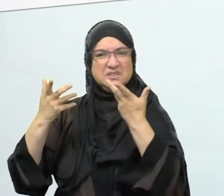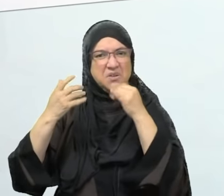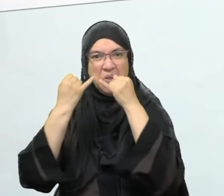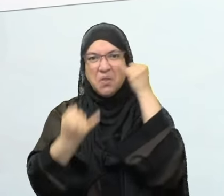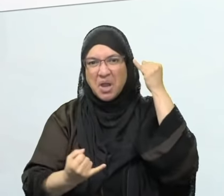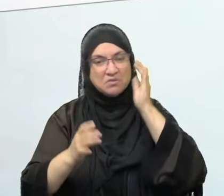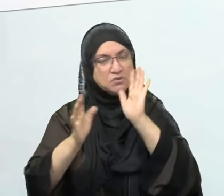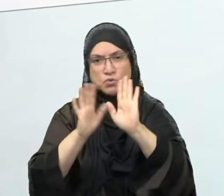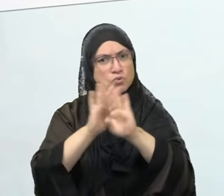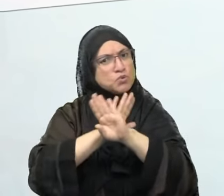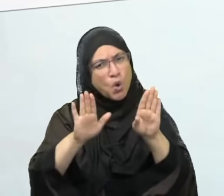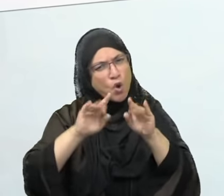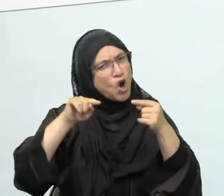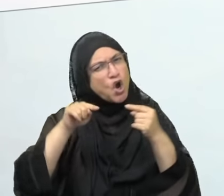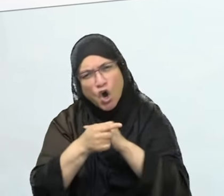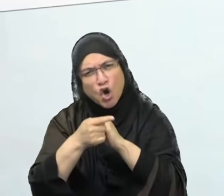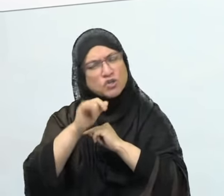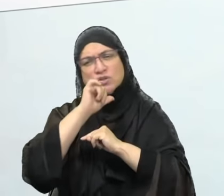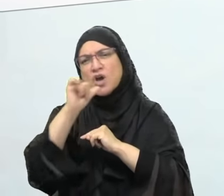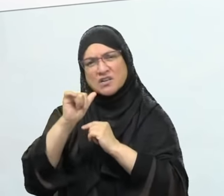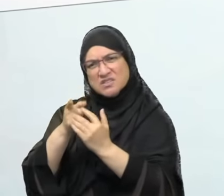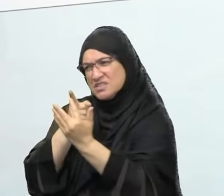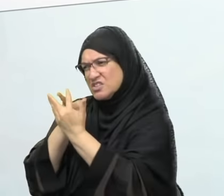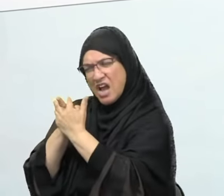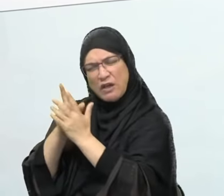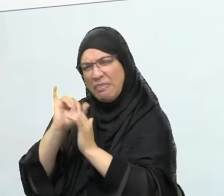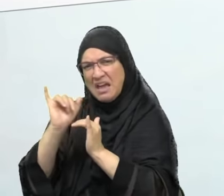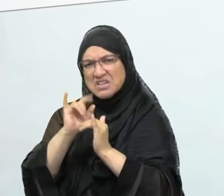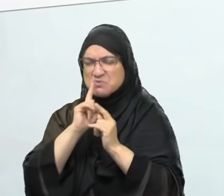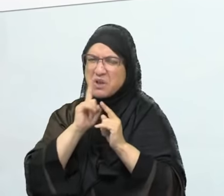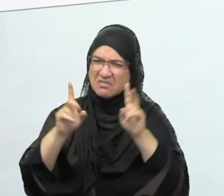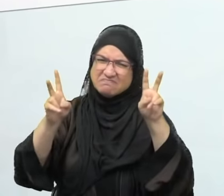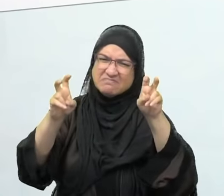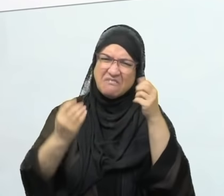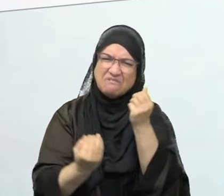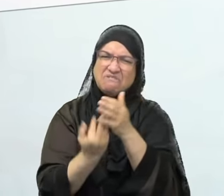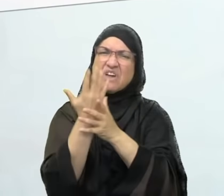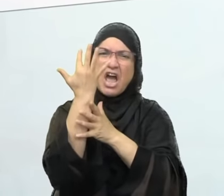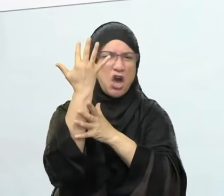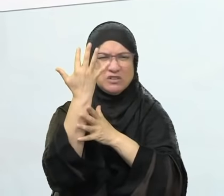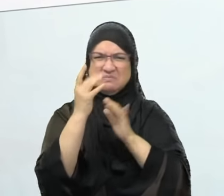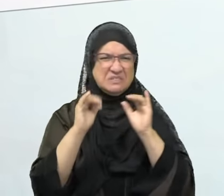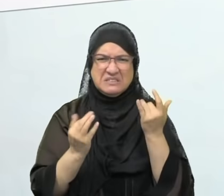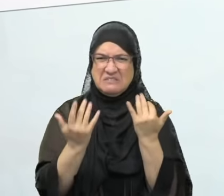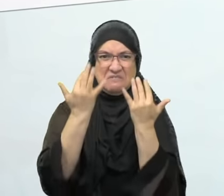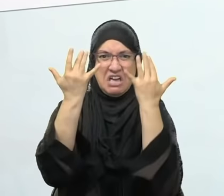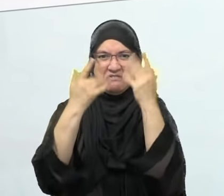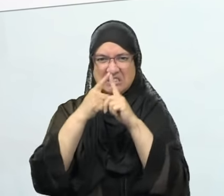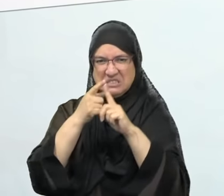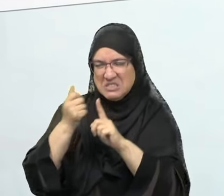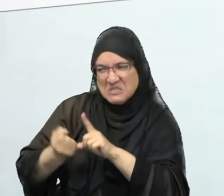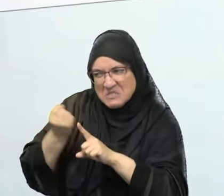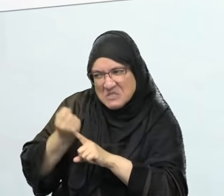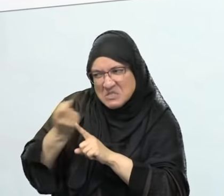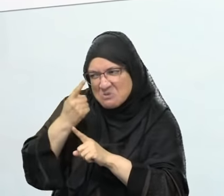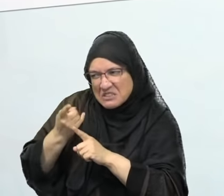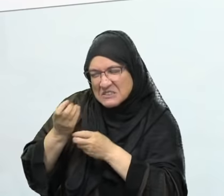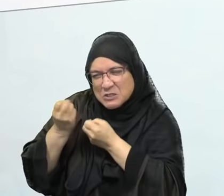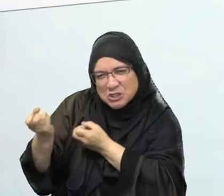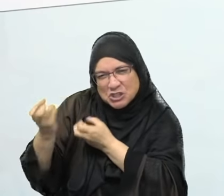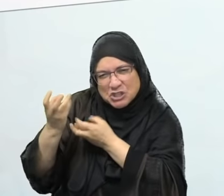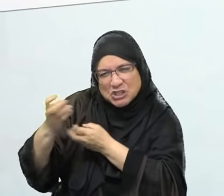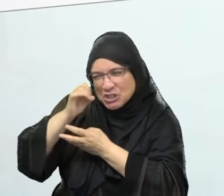in the name of loyalty. Like, hey, I had to tell you that he said this about you because, you know, I'm, you know who we are. You know our friendship.